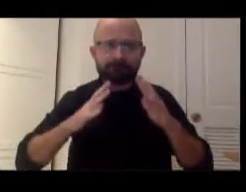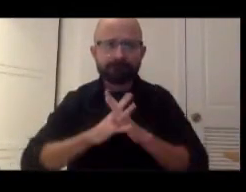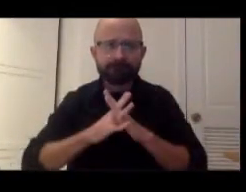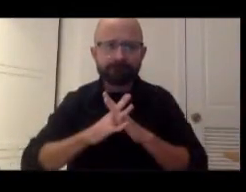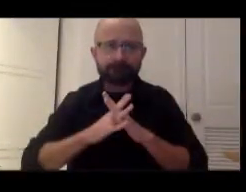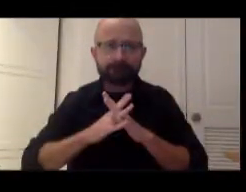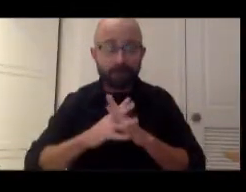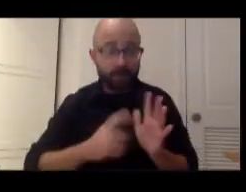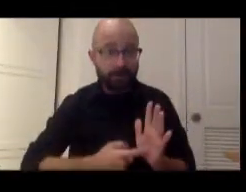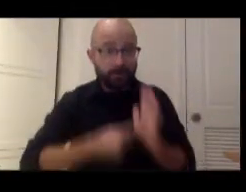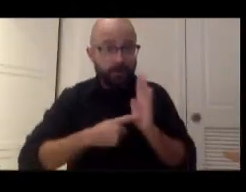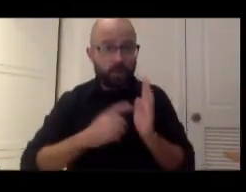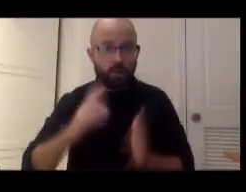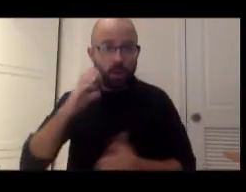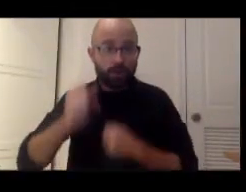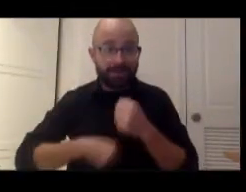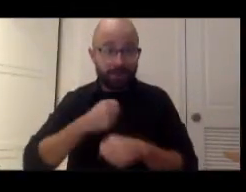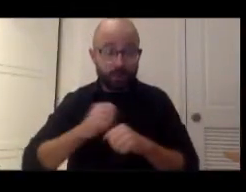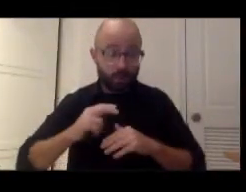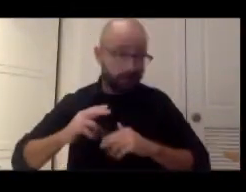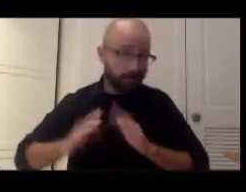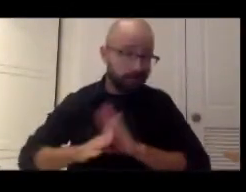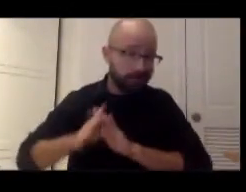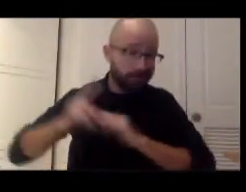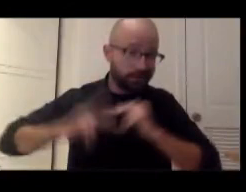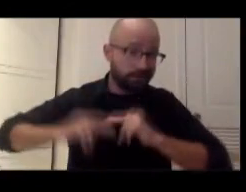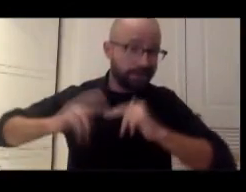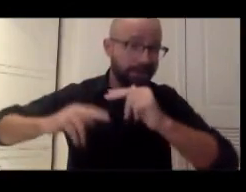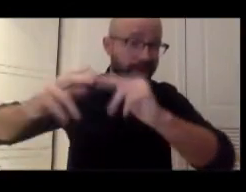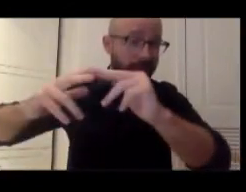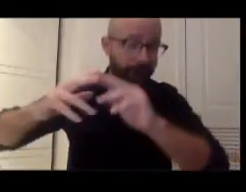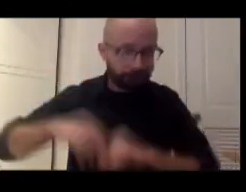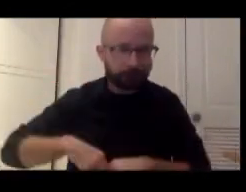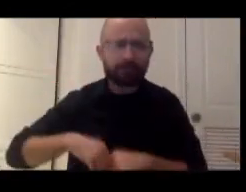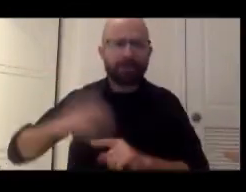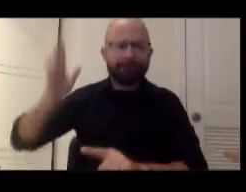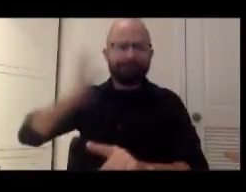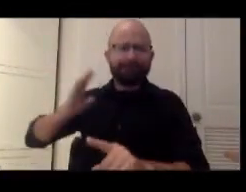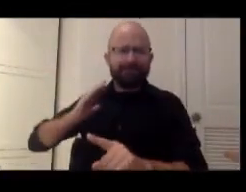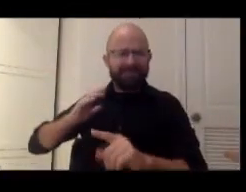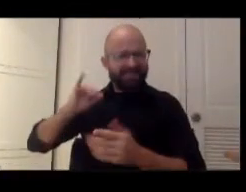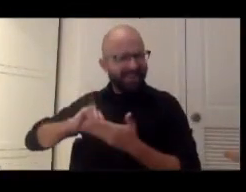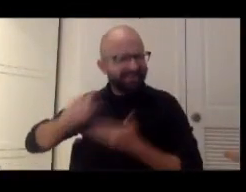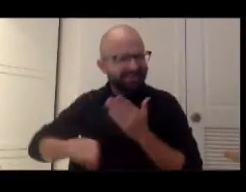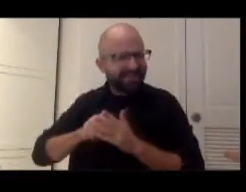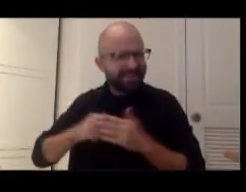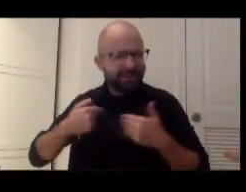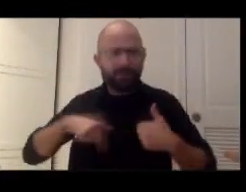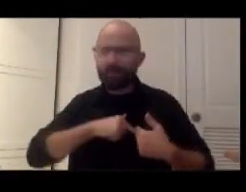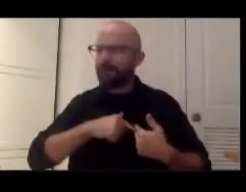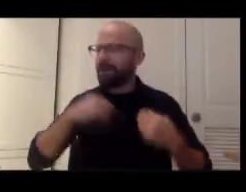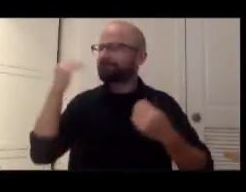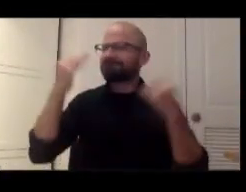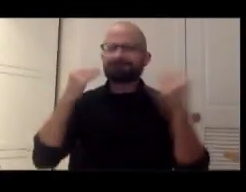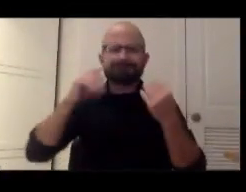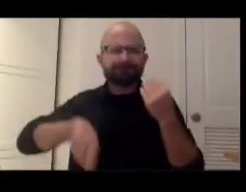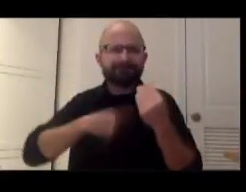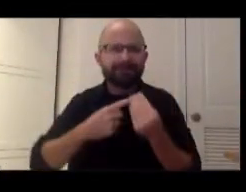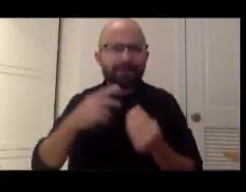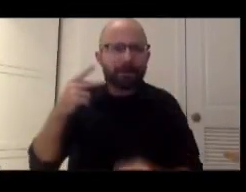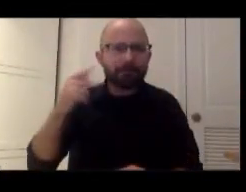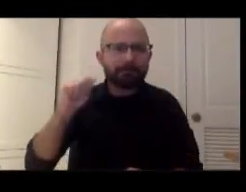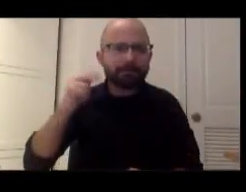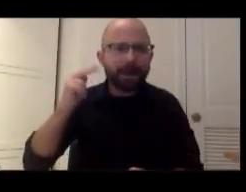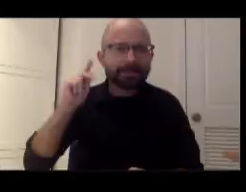100 years to build, I think that even then, you know, we had questions of pandemic, we had the Tulsa Race